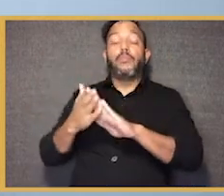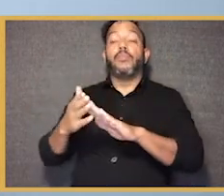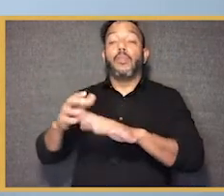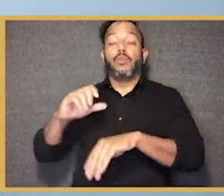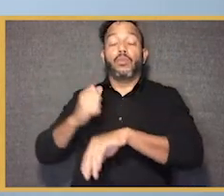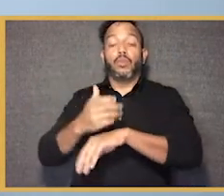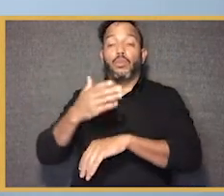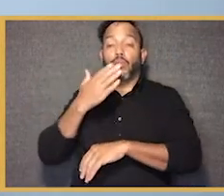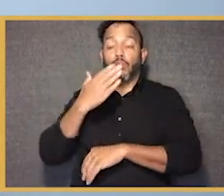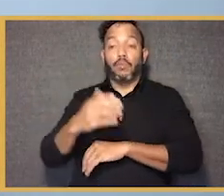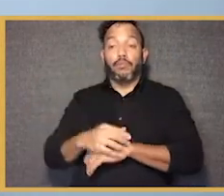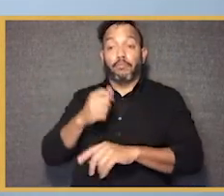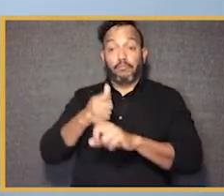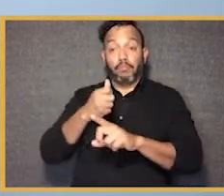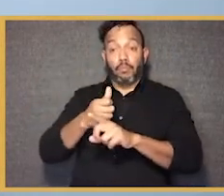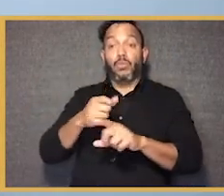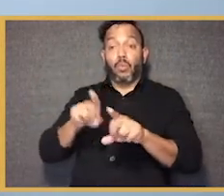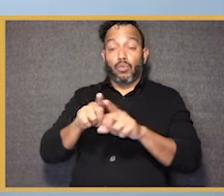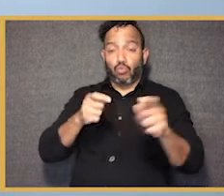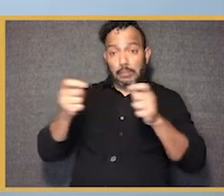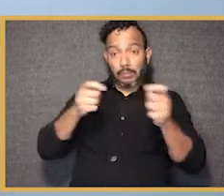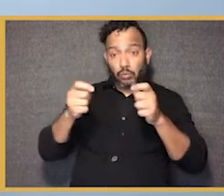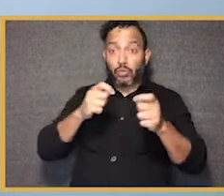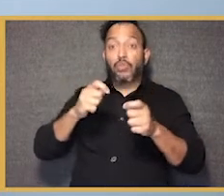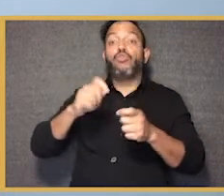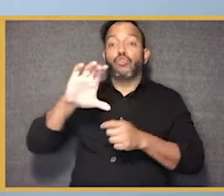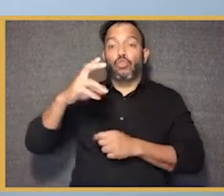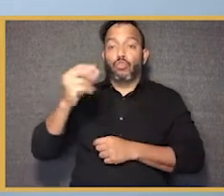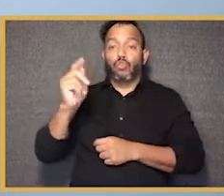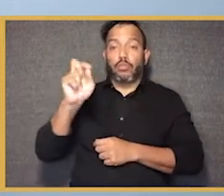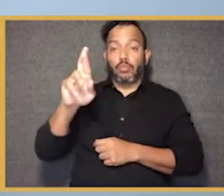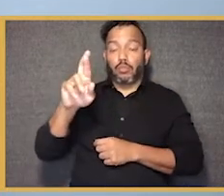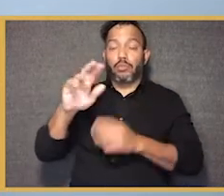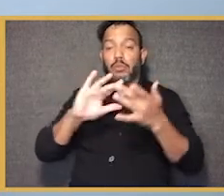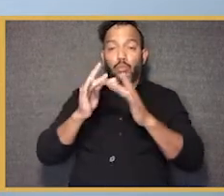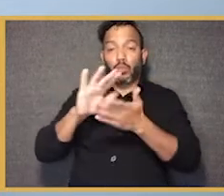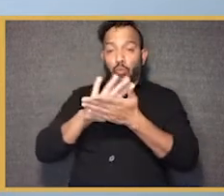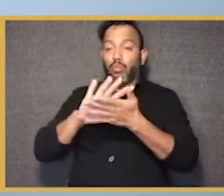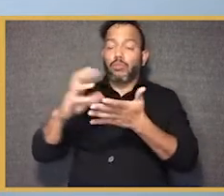Uncommon Schools, which won the 2013 Broad Prize for Top Charter Network.